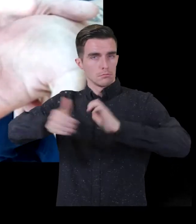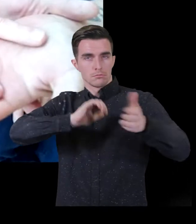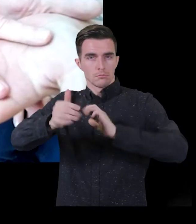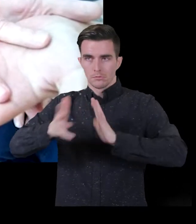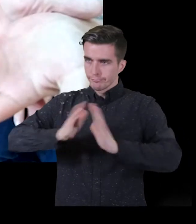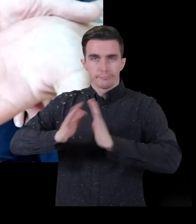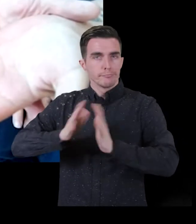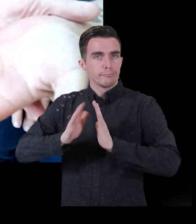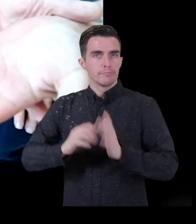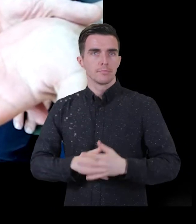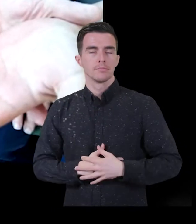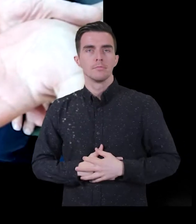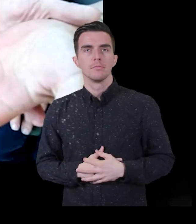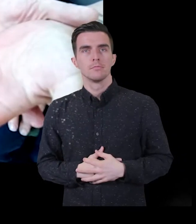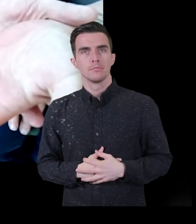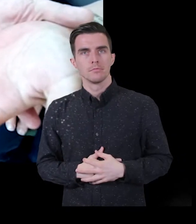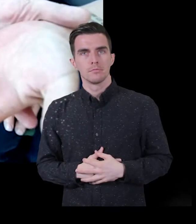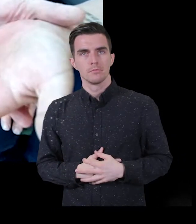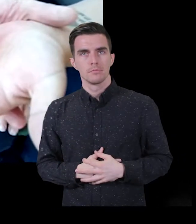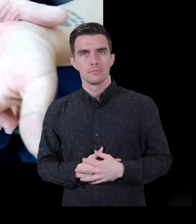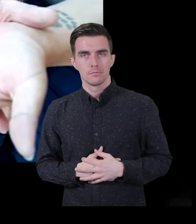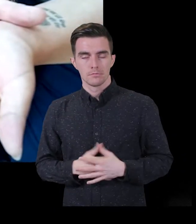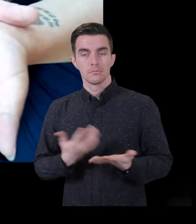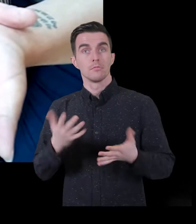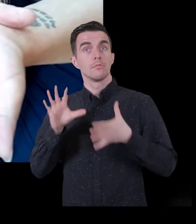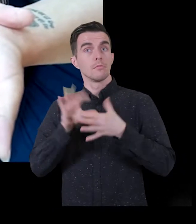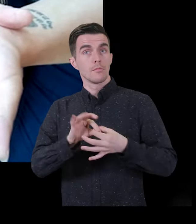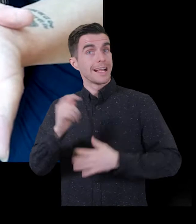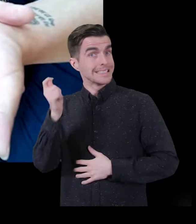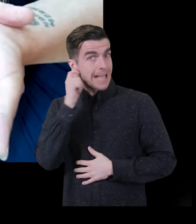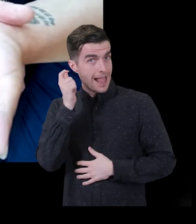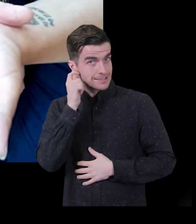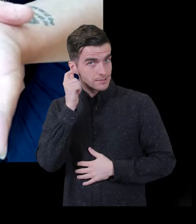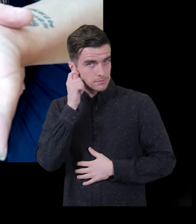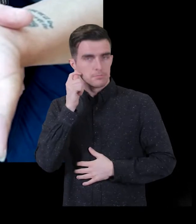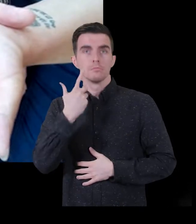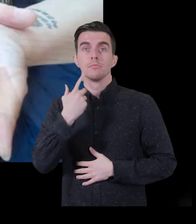such as deaf-blind manual or block alphabet to aid communication.